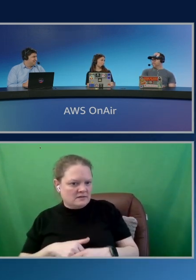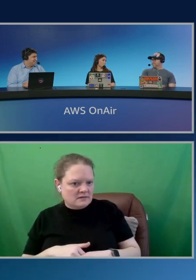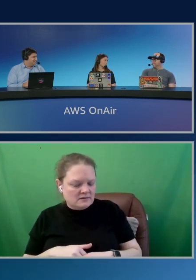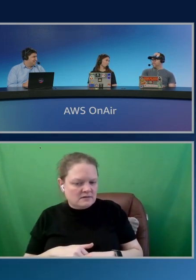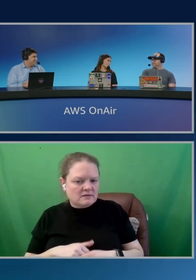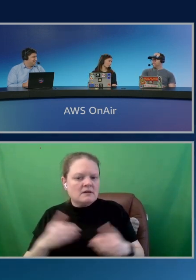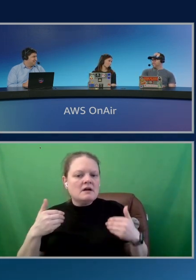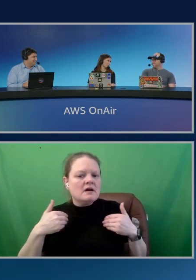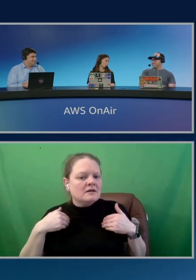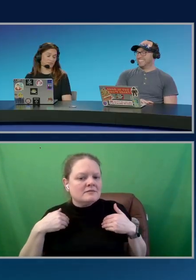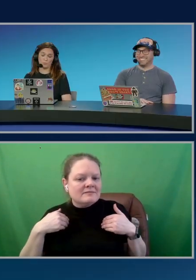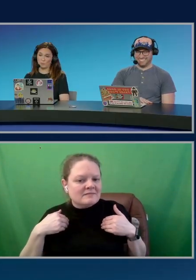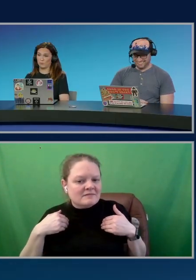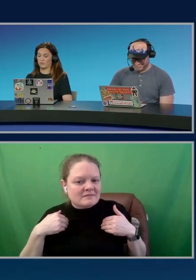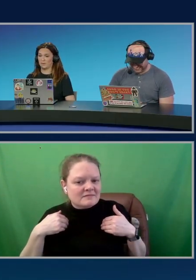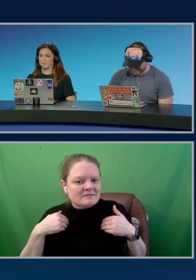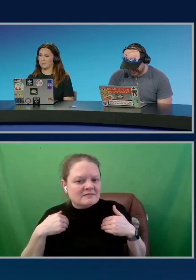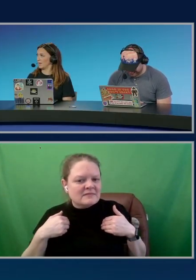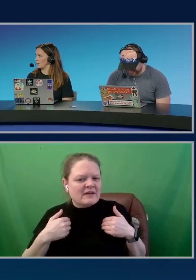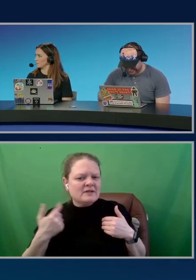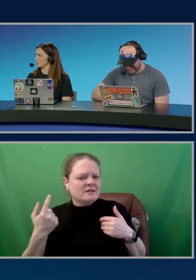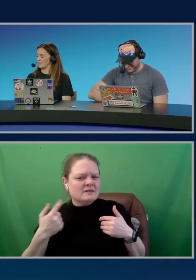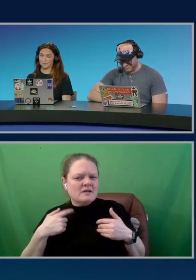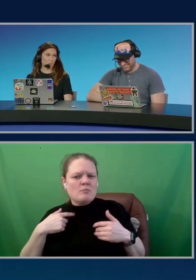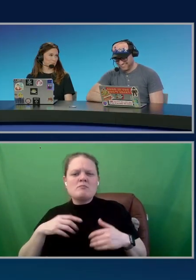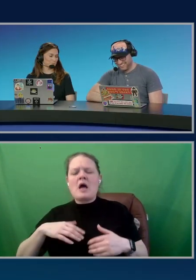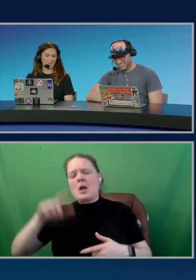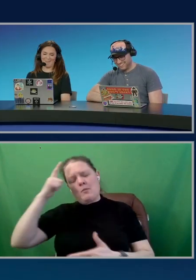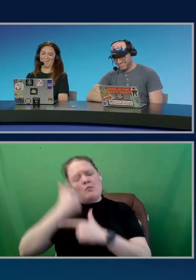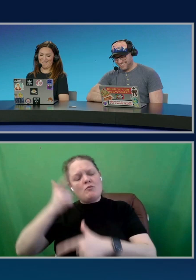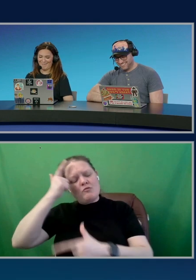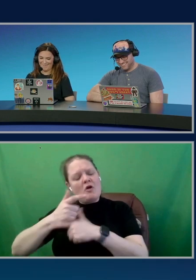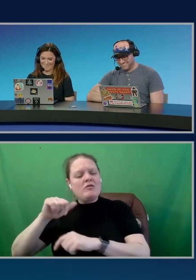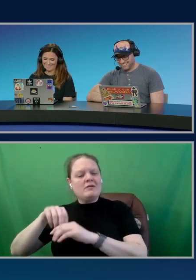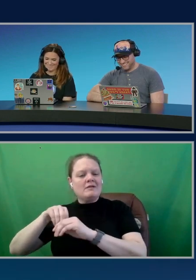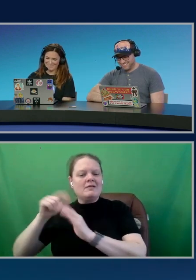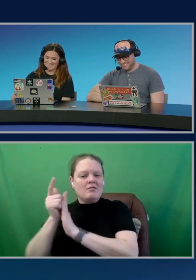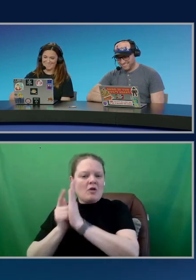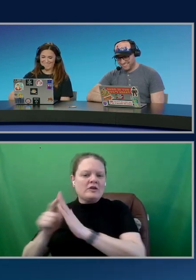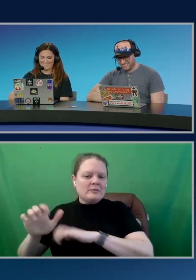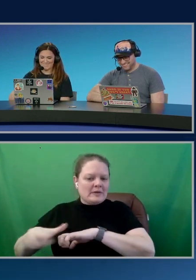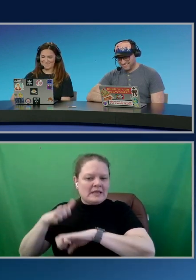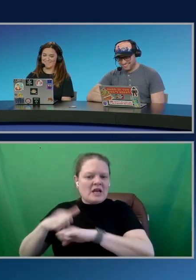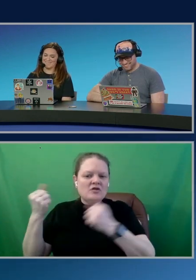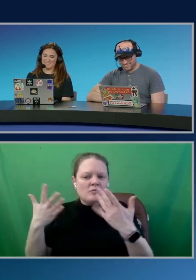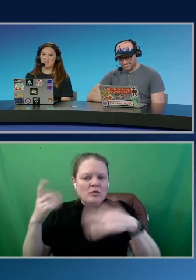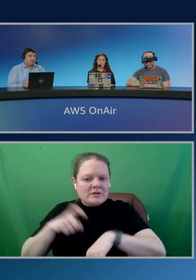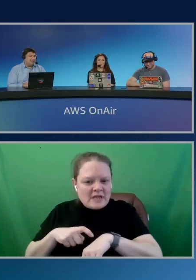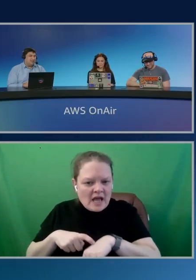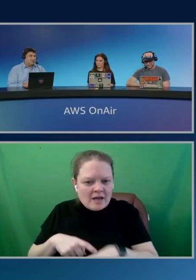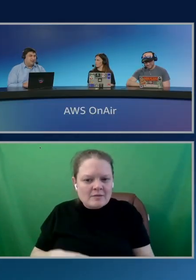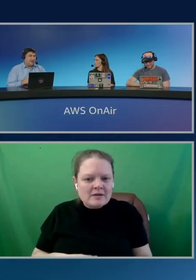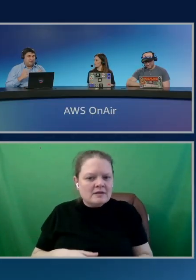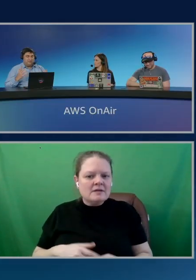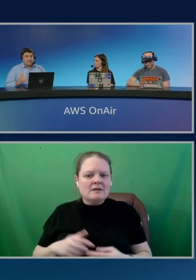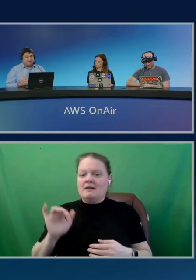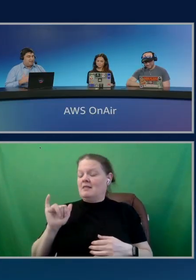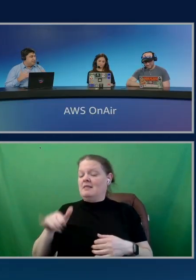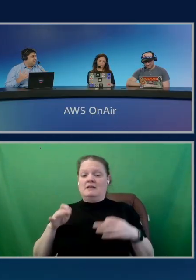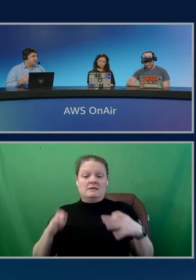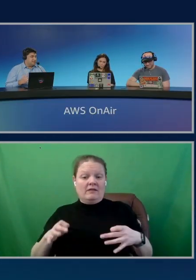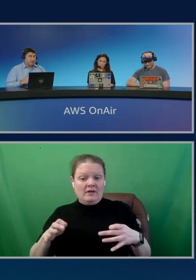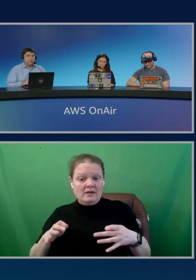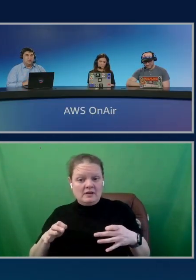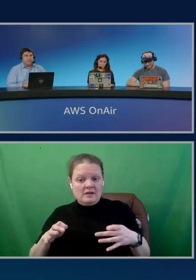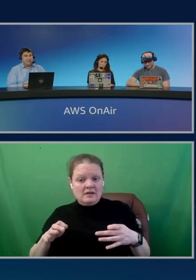turkeys because my brother-in-law has been paged multiple times. Got it. But now look, that is definitely typical in the day of the life of a